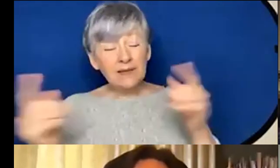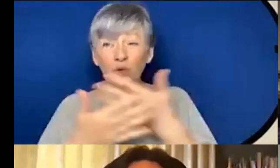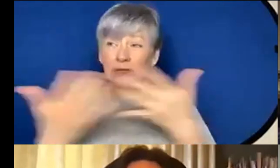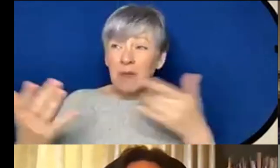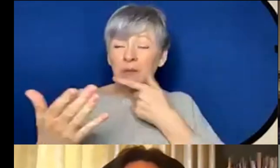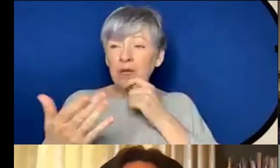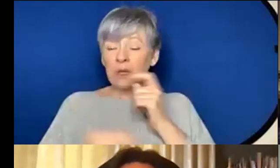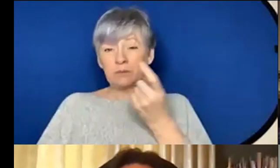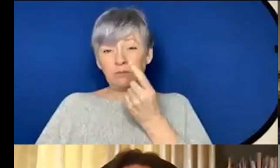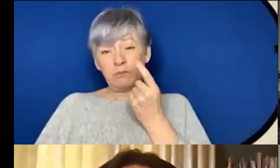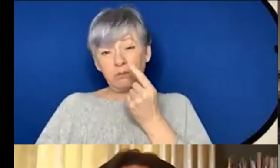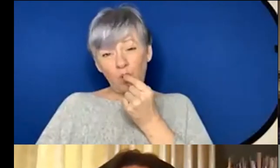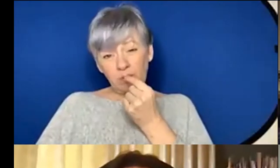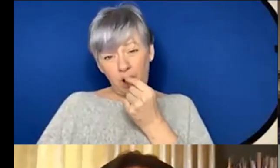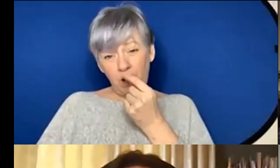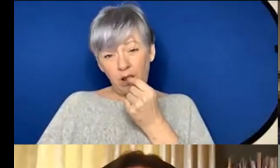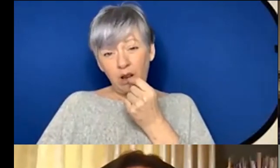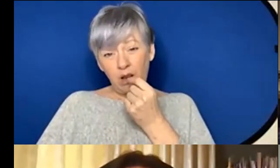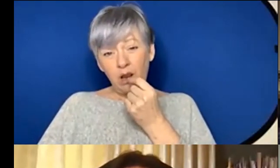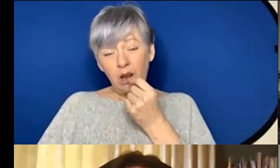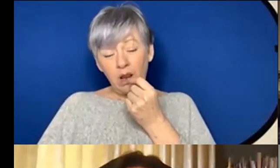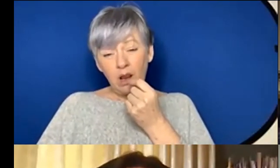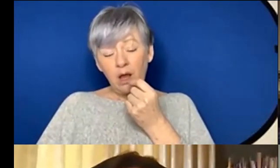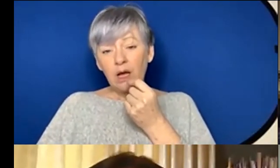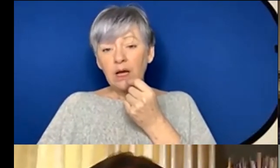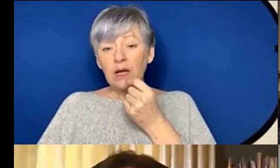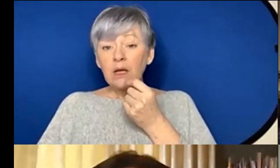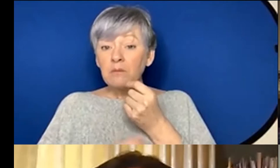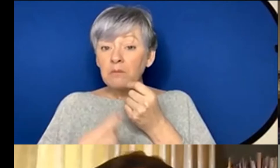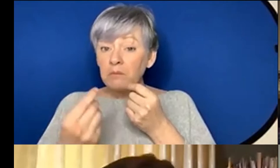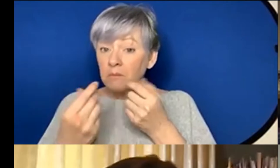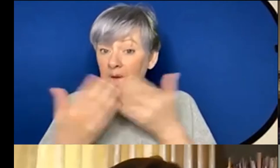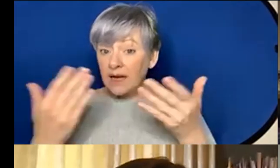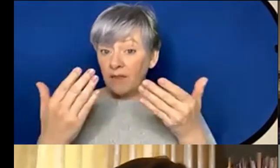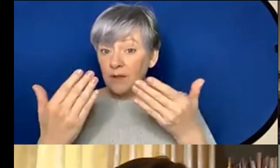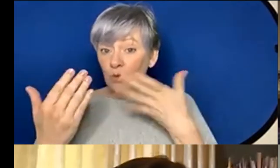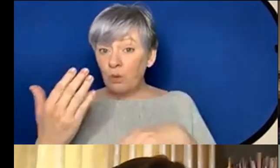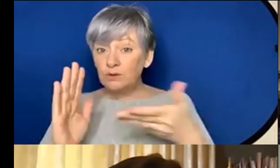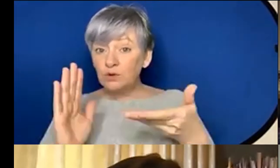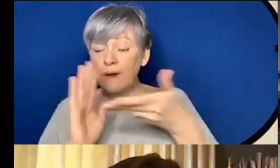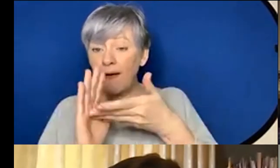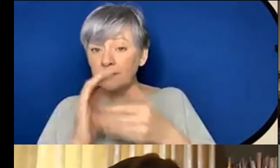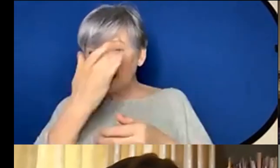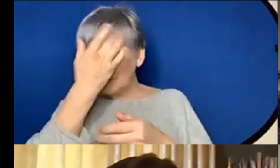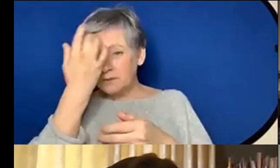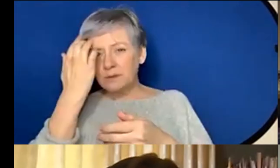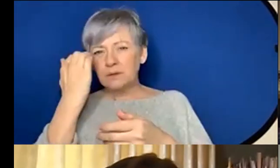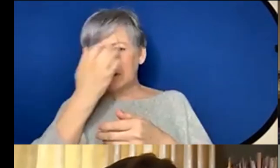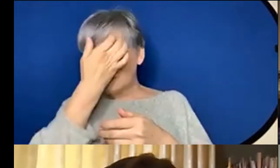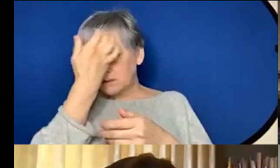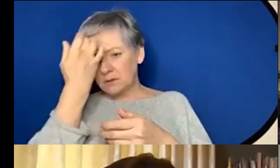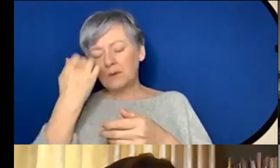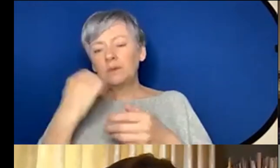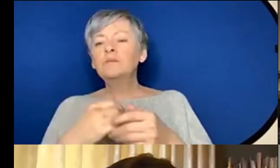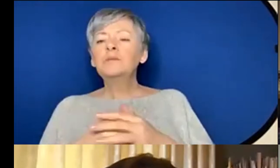um that's really clear and so is there anything else you would like to add um